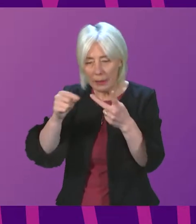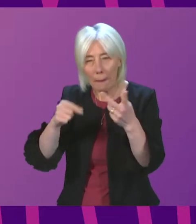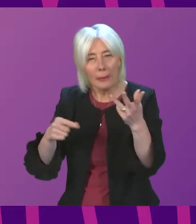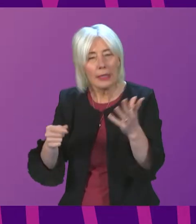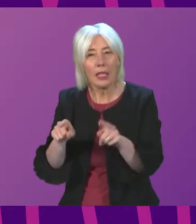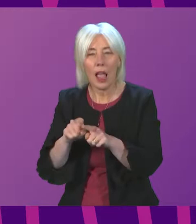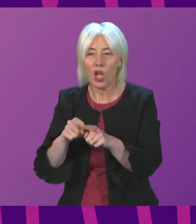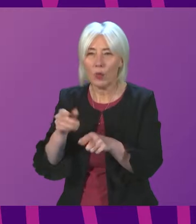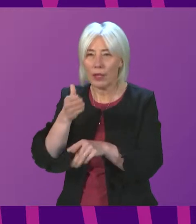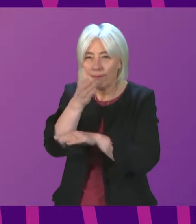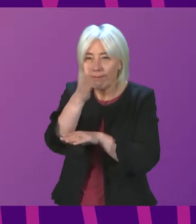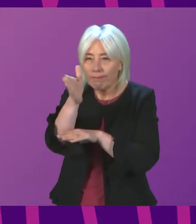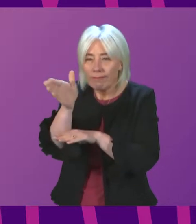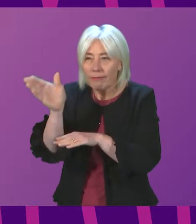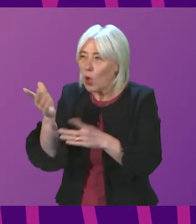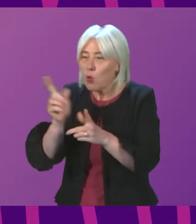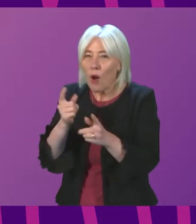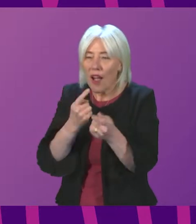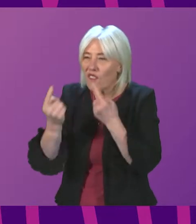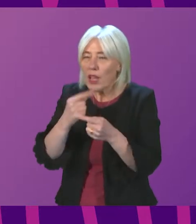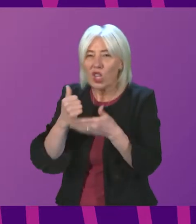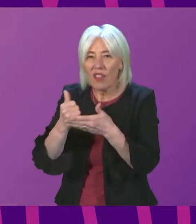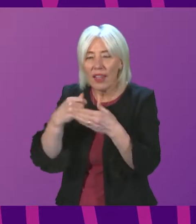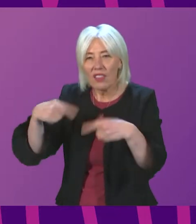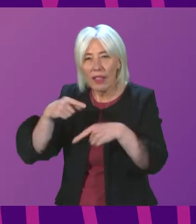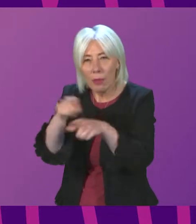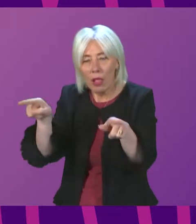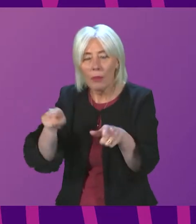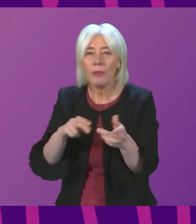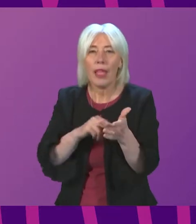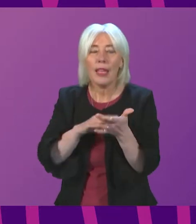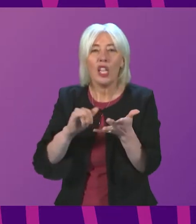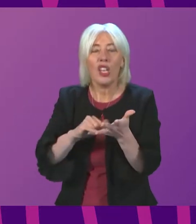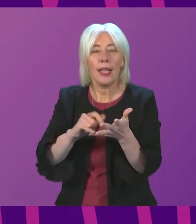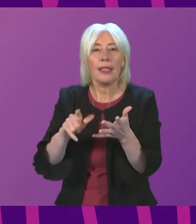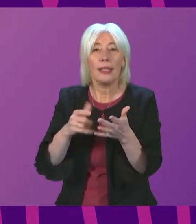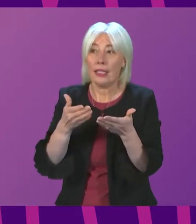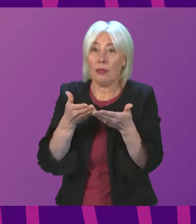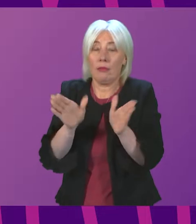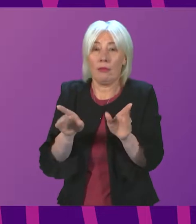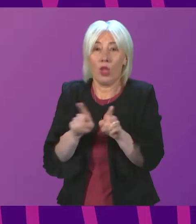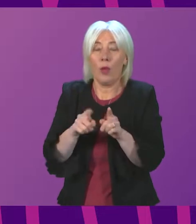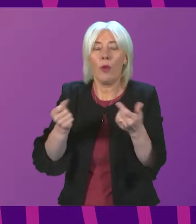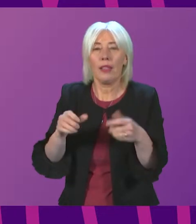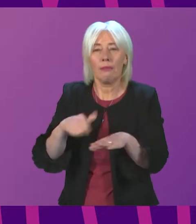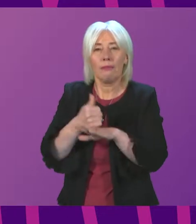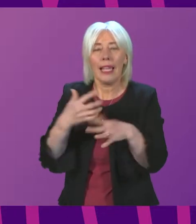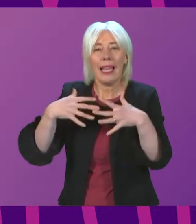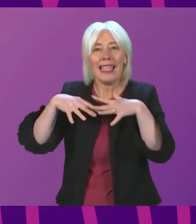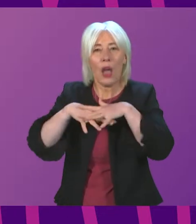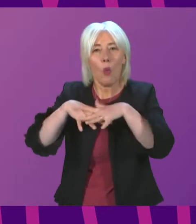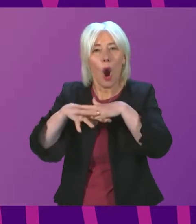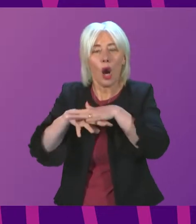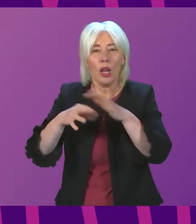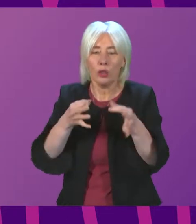the information and advice that is available. The NHS National Services Division is also establishing a strategic network, which is bringing together